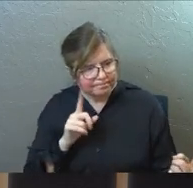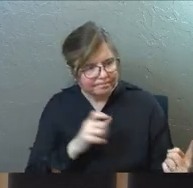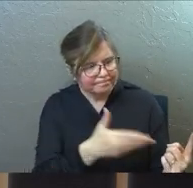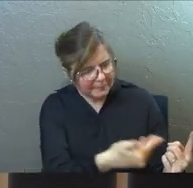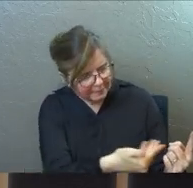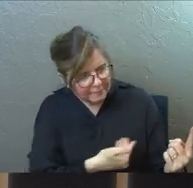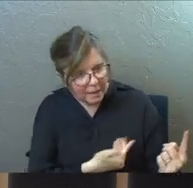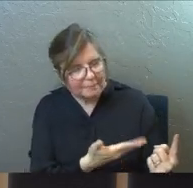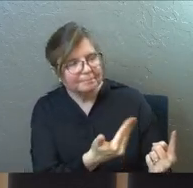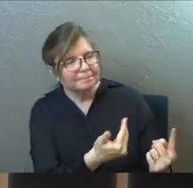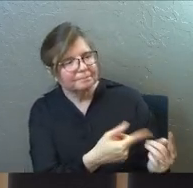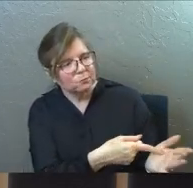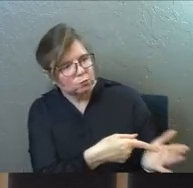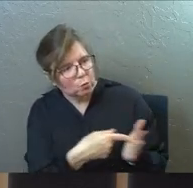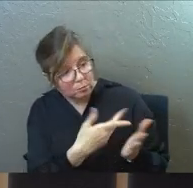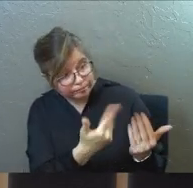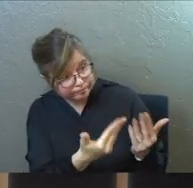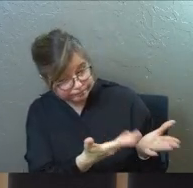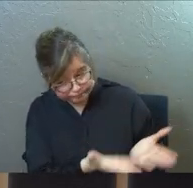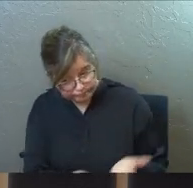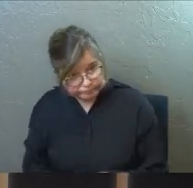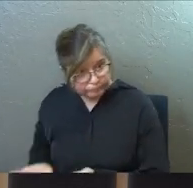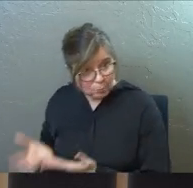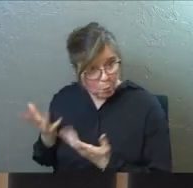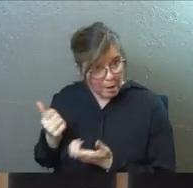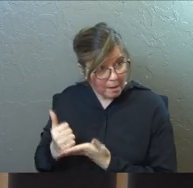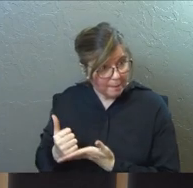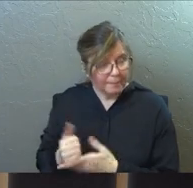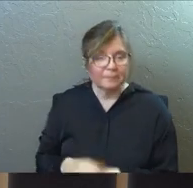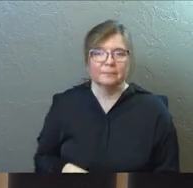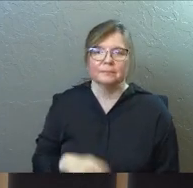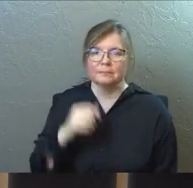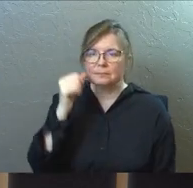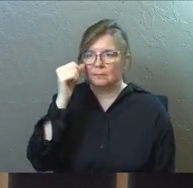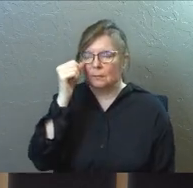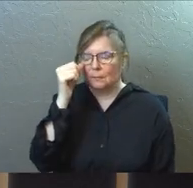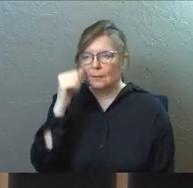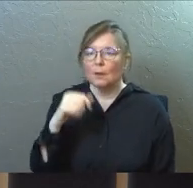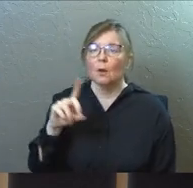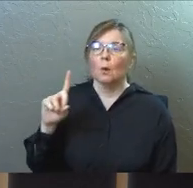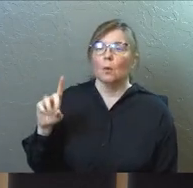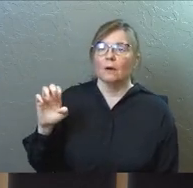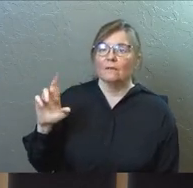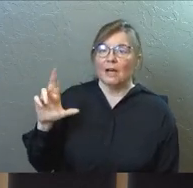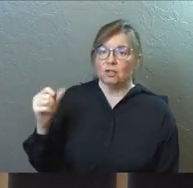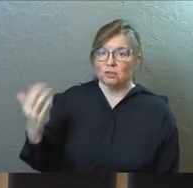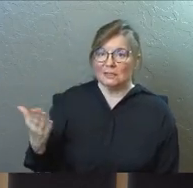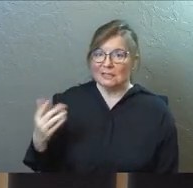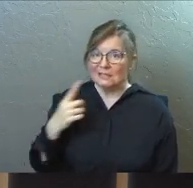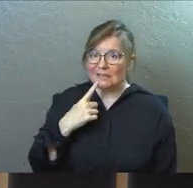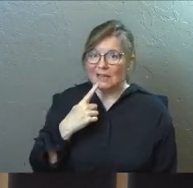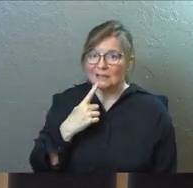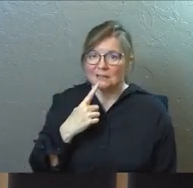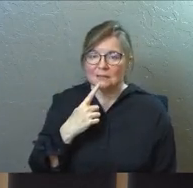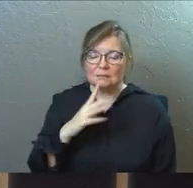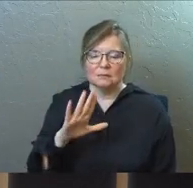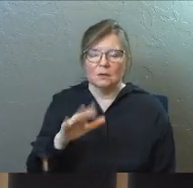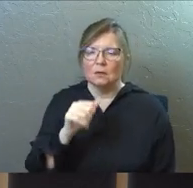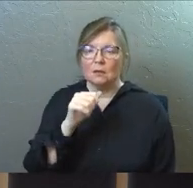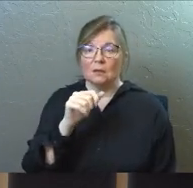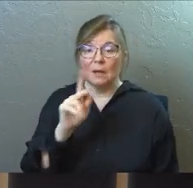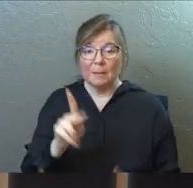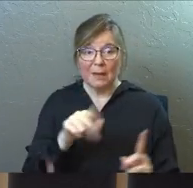Show them how. Give them the open door. One of the things Kobe Edwards, one of our elders, likes to say to me is, don't say no for people.